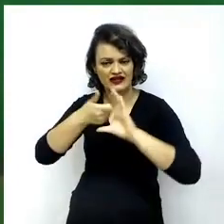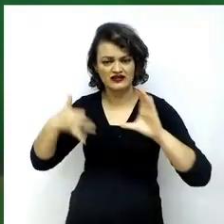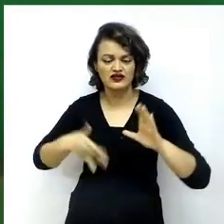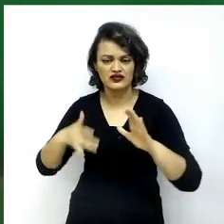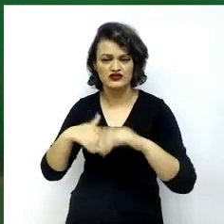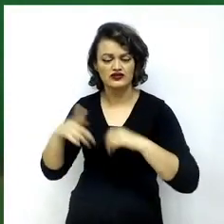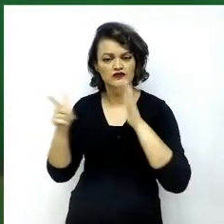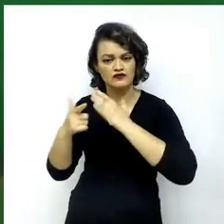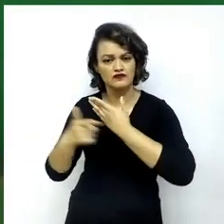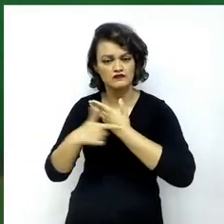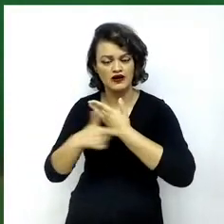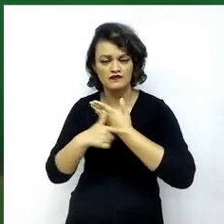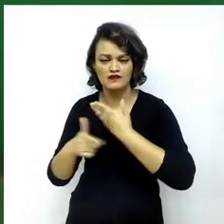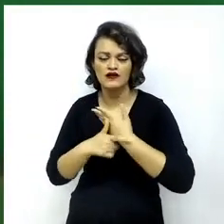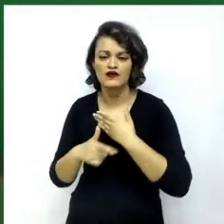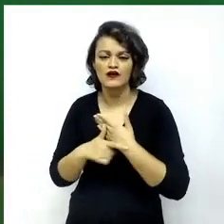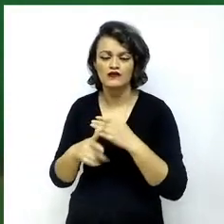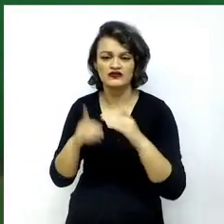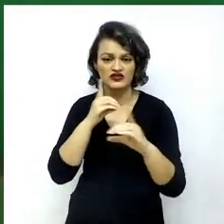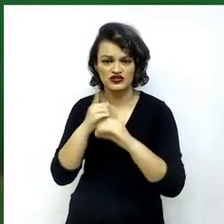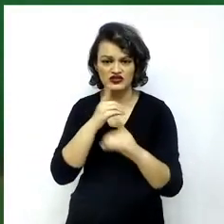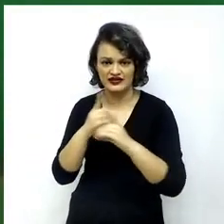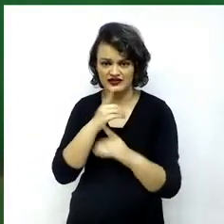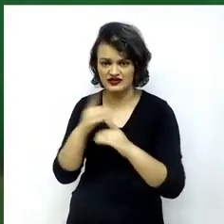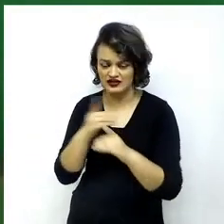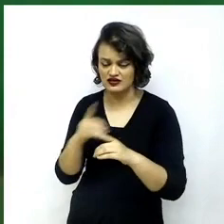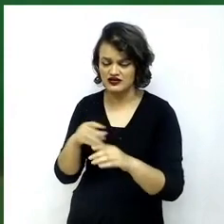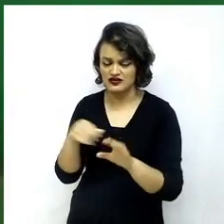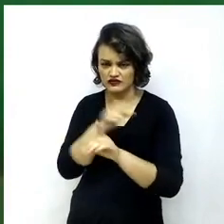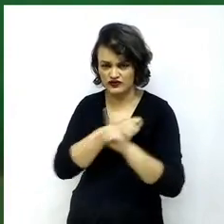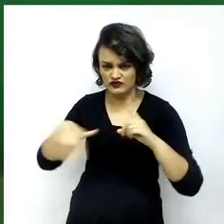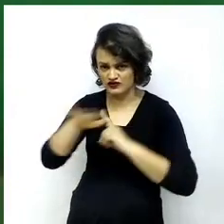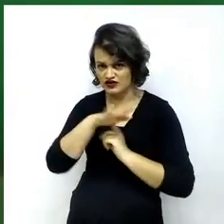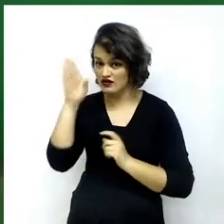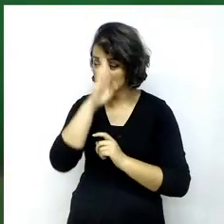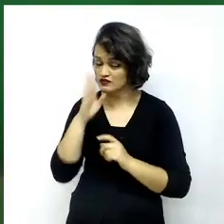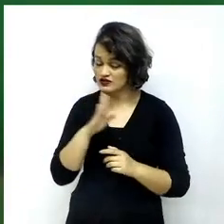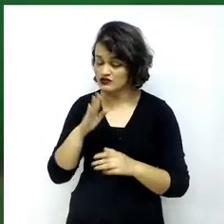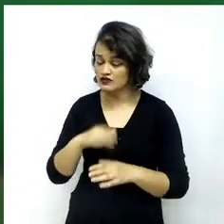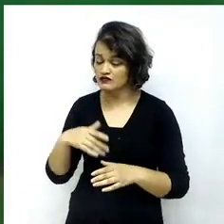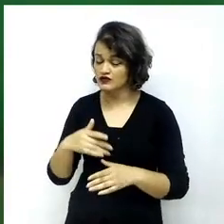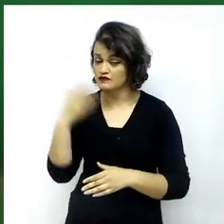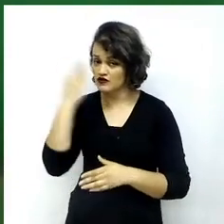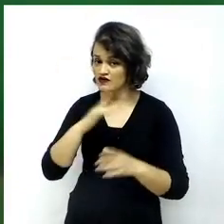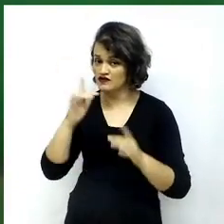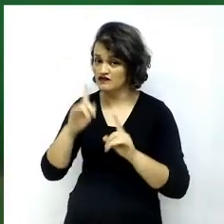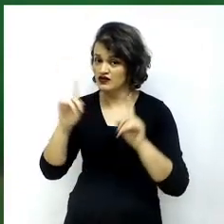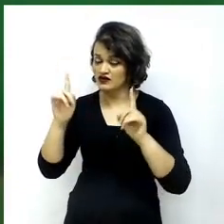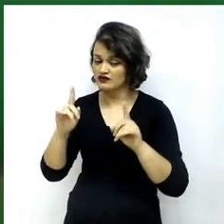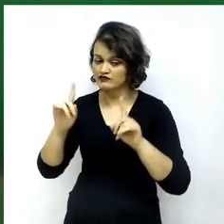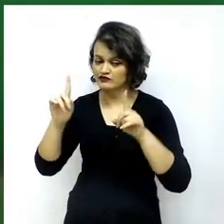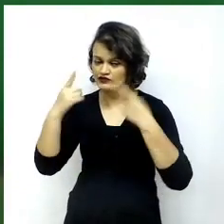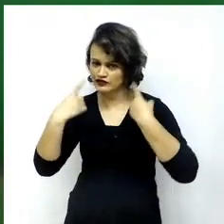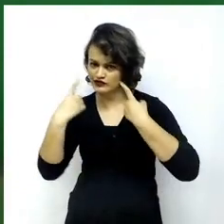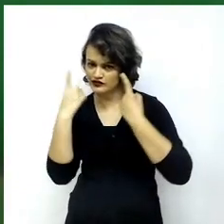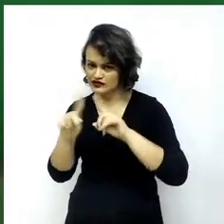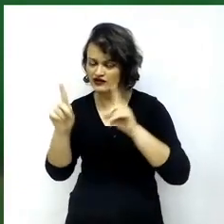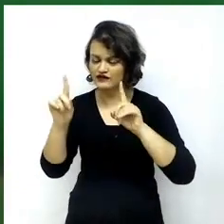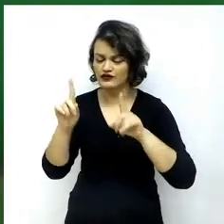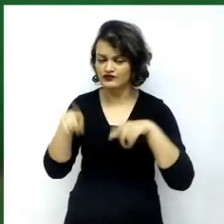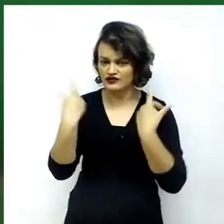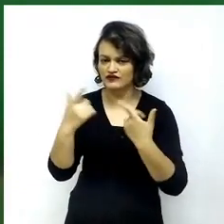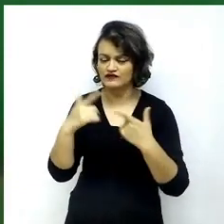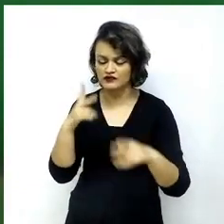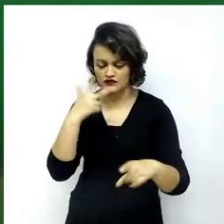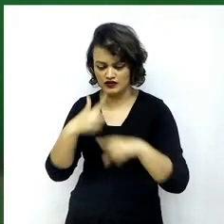Brazilian society, pointing out the opportunities and challenges we need to overcome. The telecommunications and